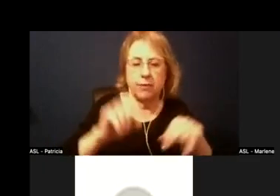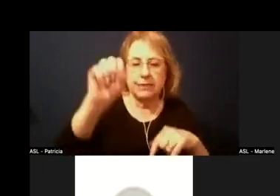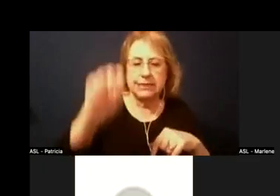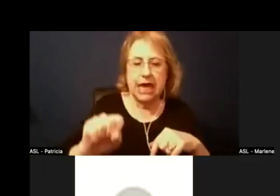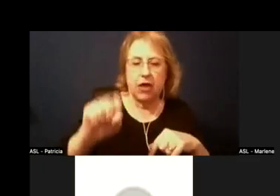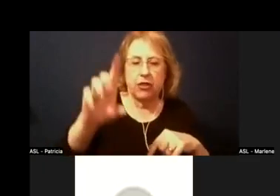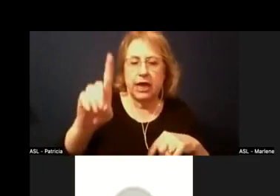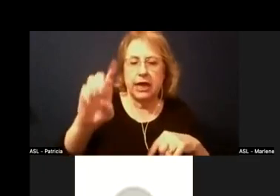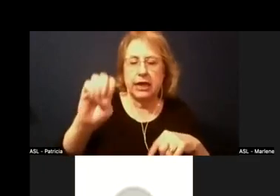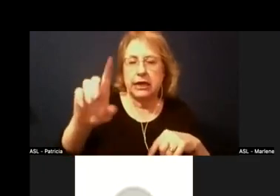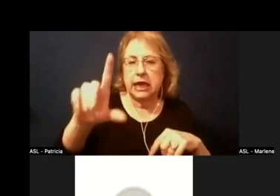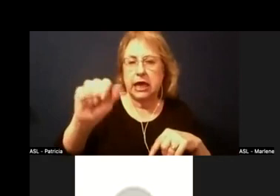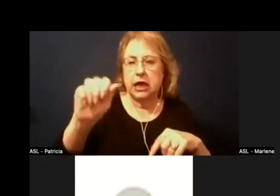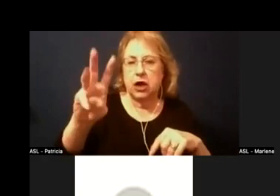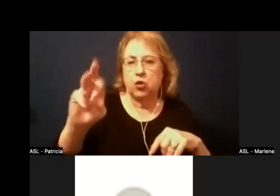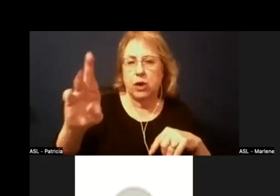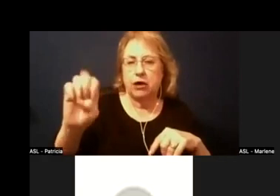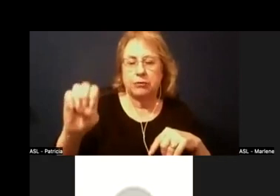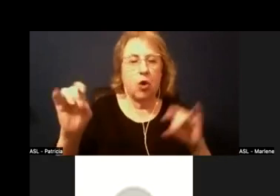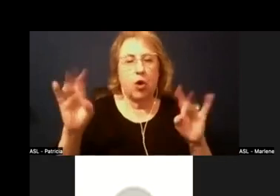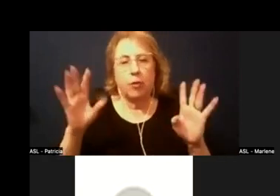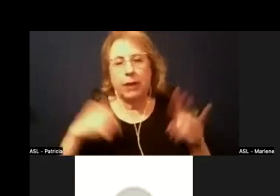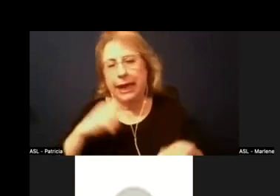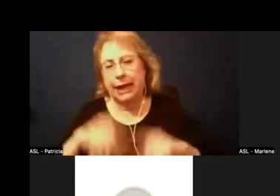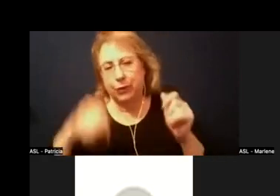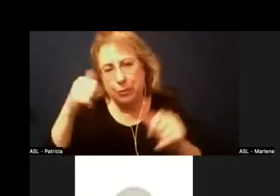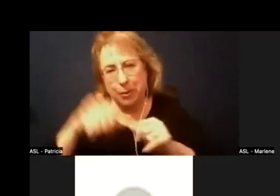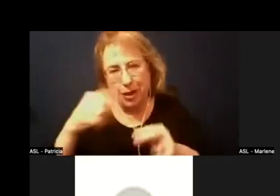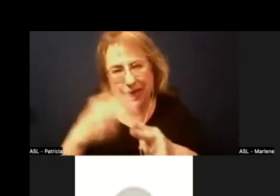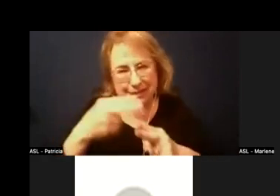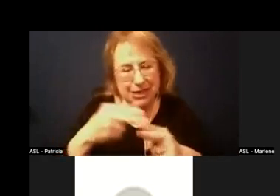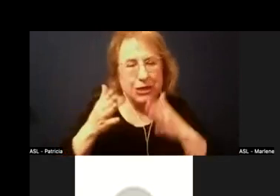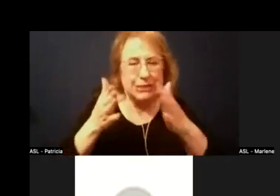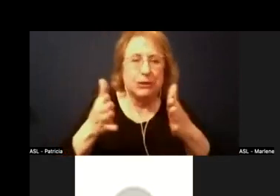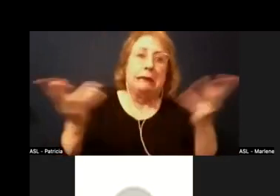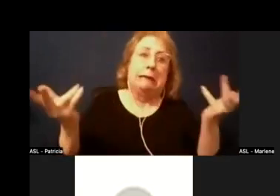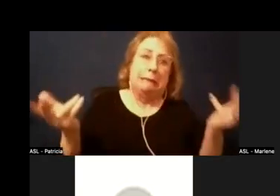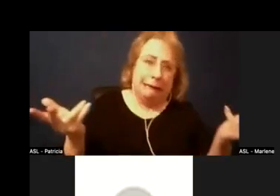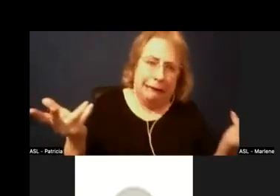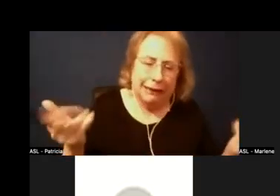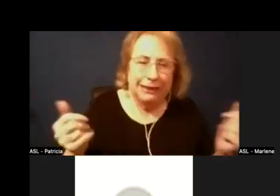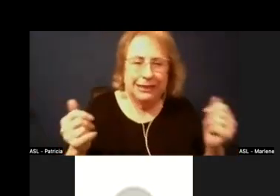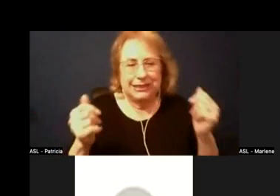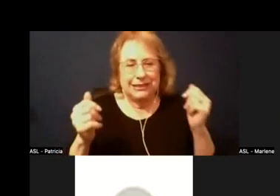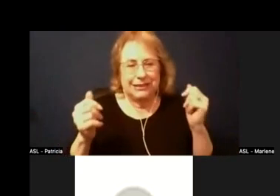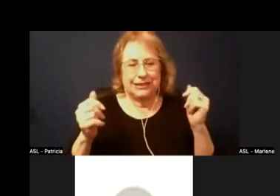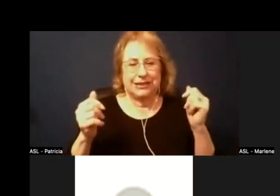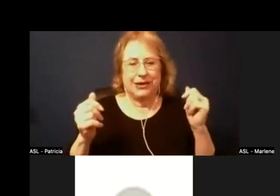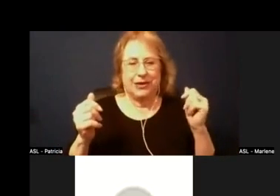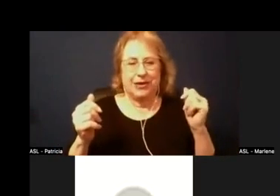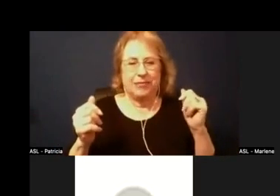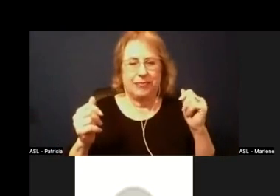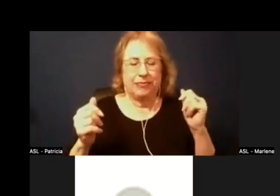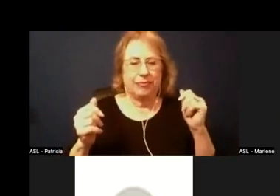feel horrible not knowing exactly the names of the streets there but um you know I think you know